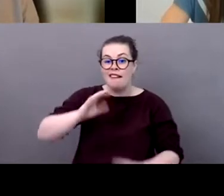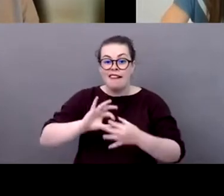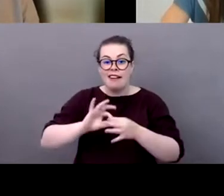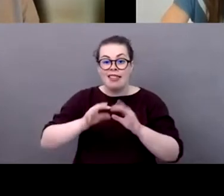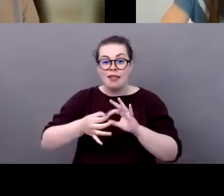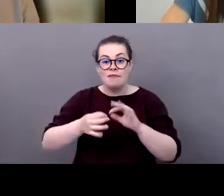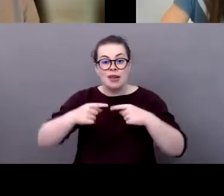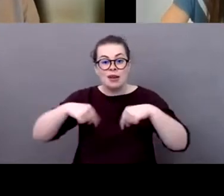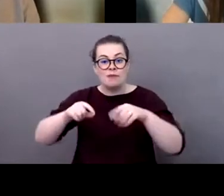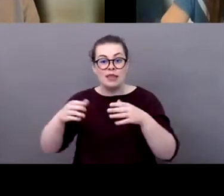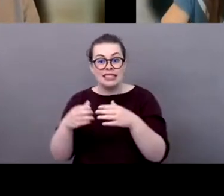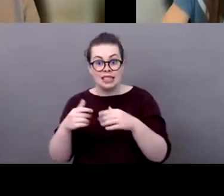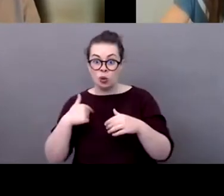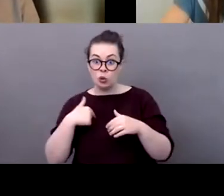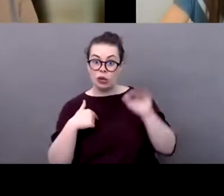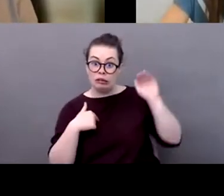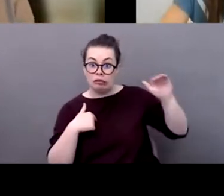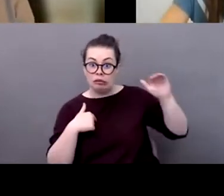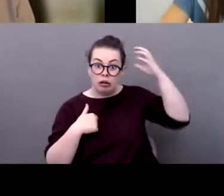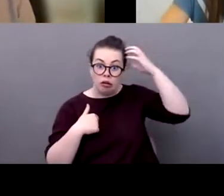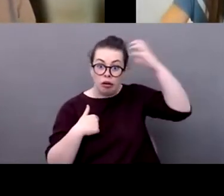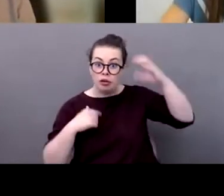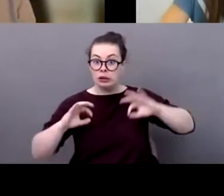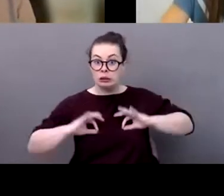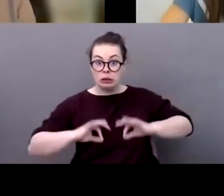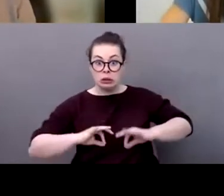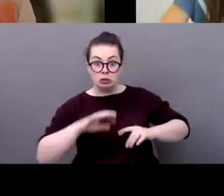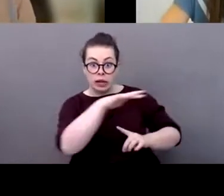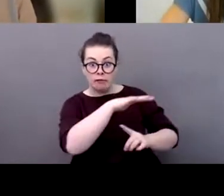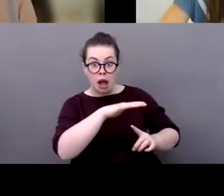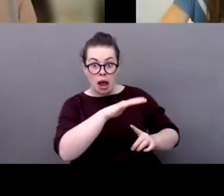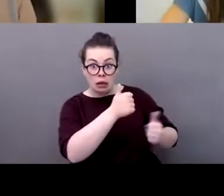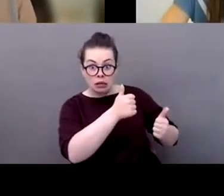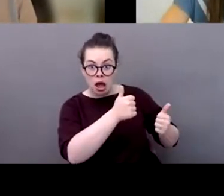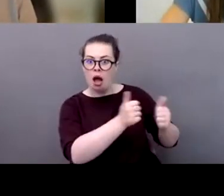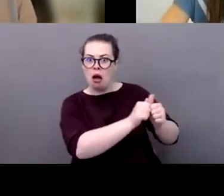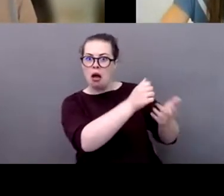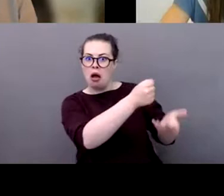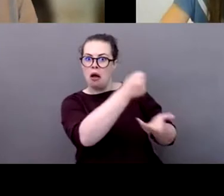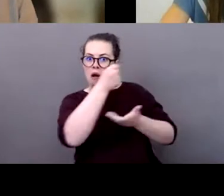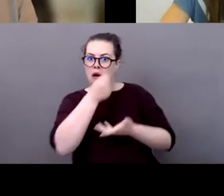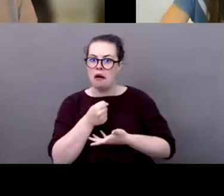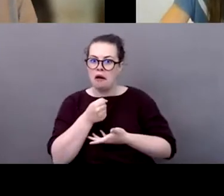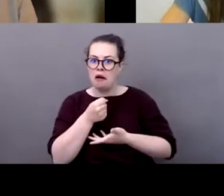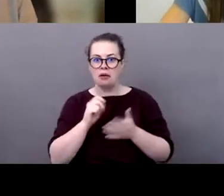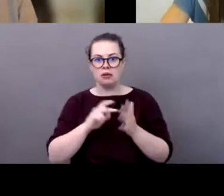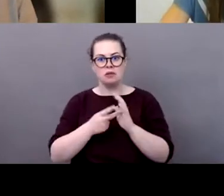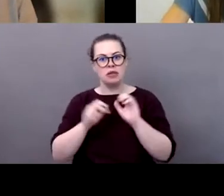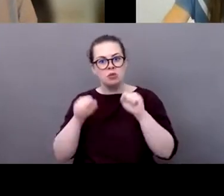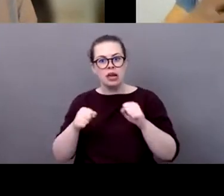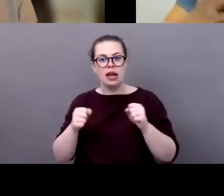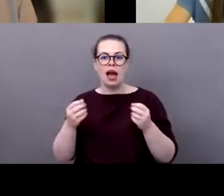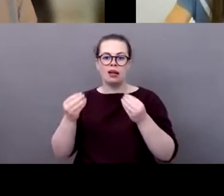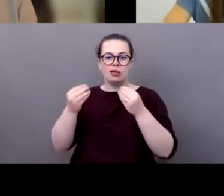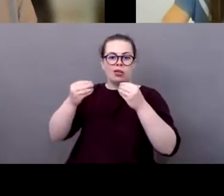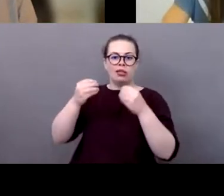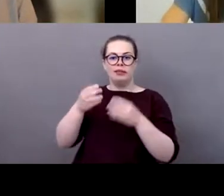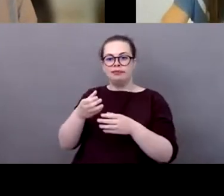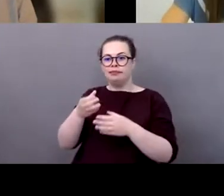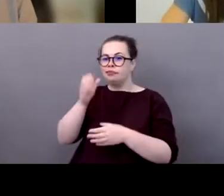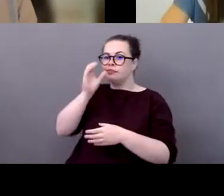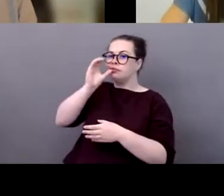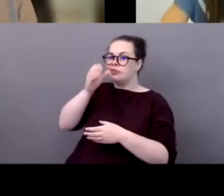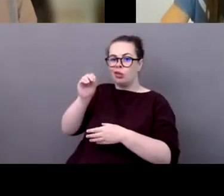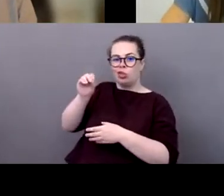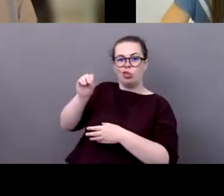the ministry of the environment just recently um for an implementation of waste recycling awareness campaign at one of